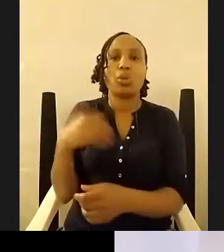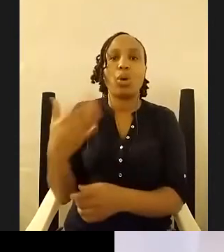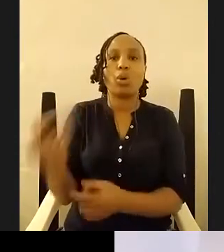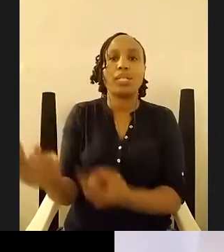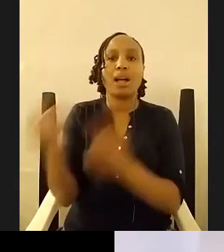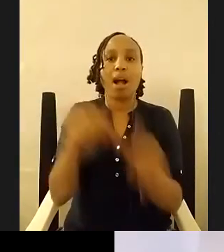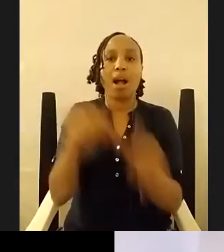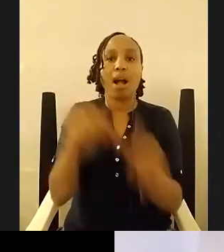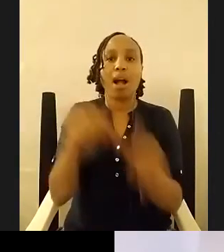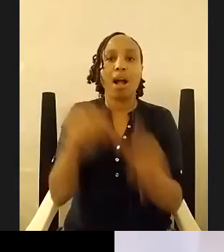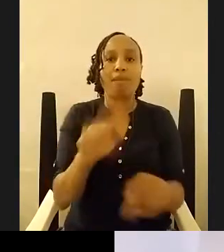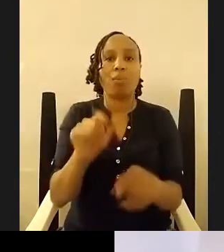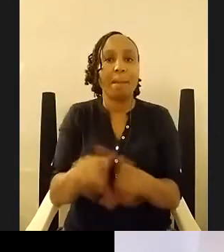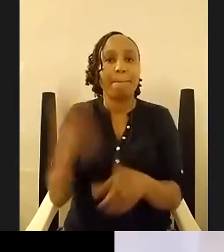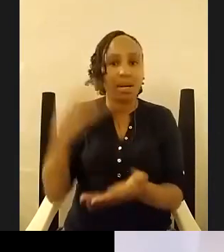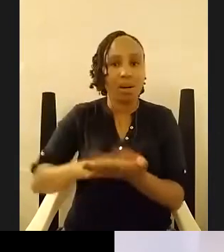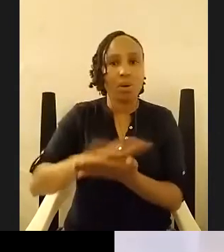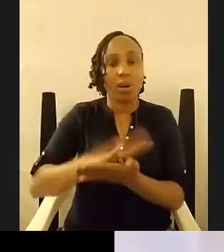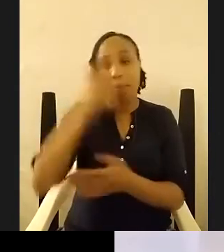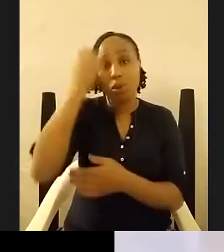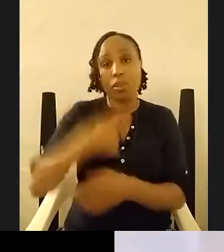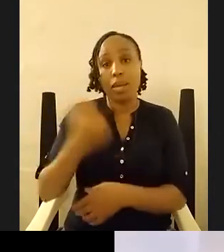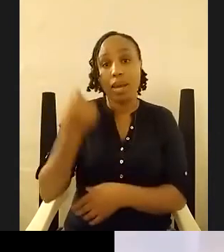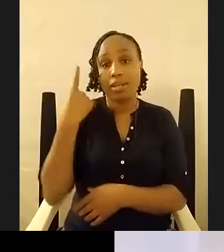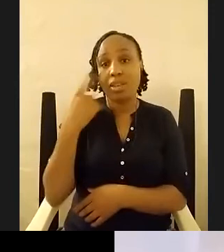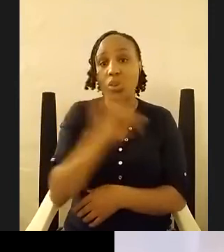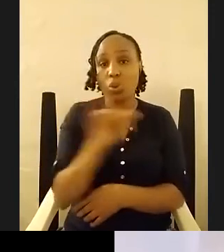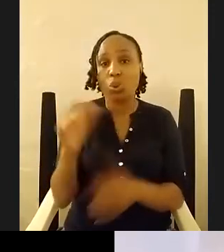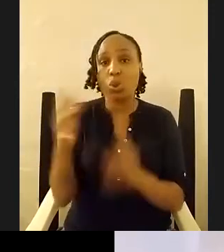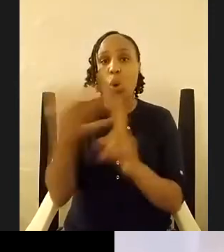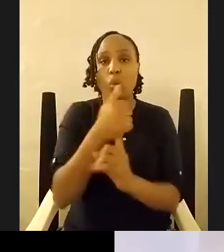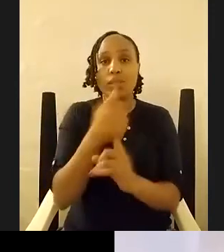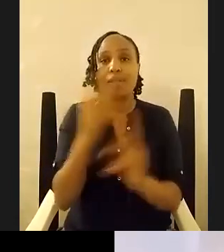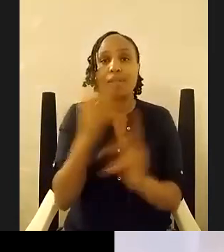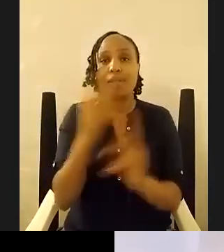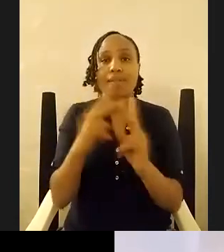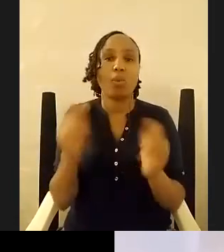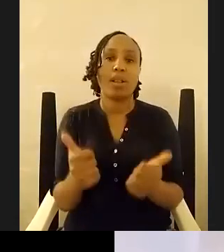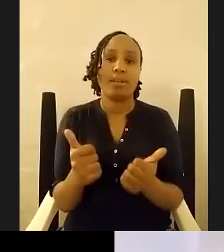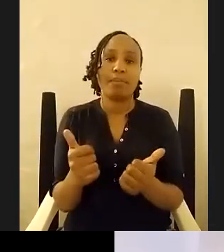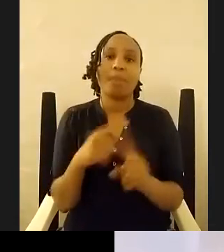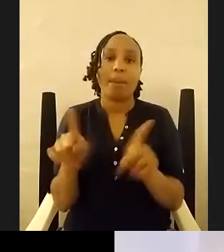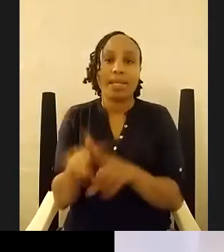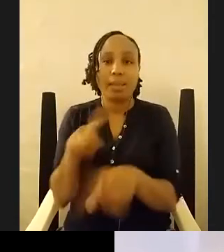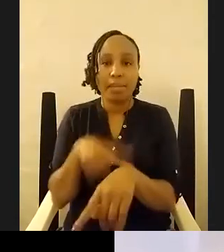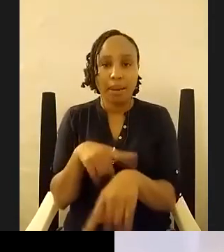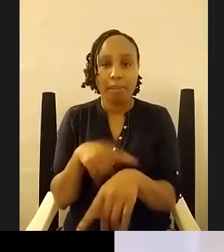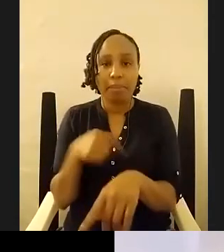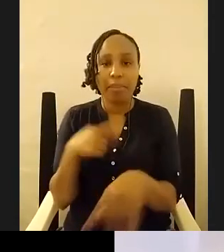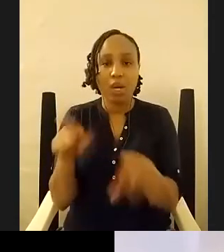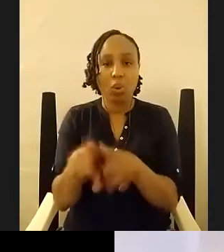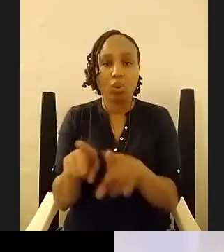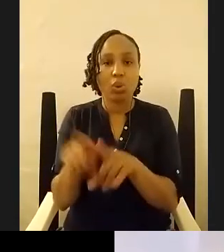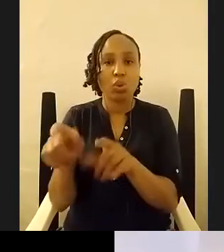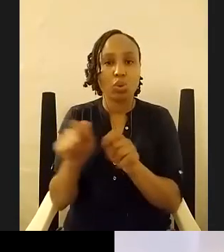understand those struggles or those things very very well but at the same time i'm also drawn to a lot of the other places that have been